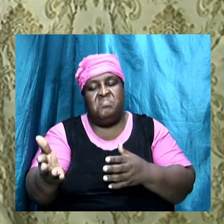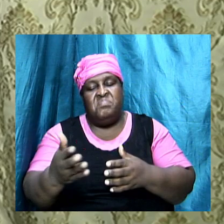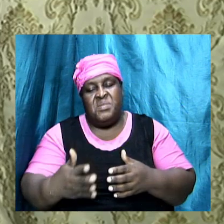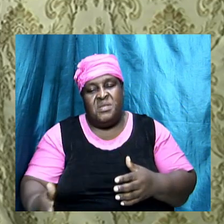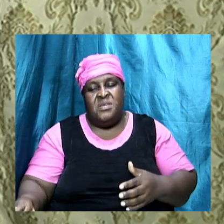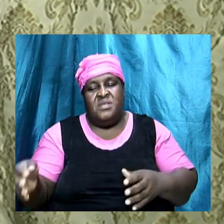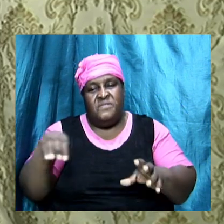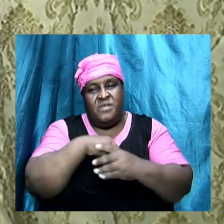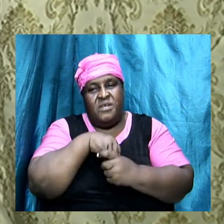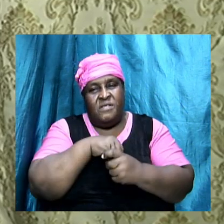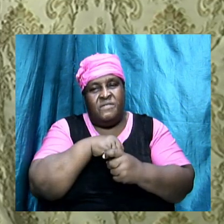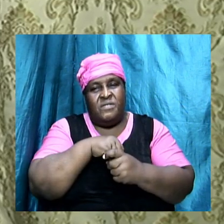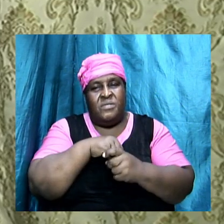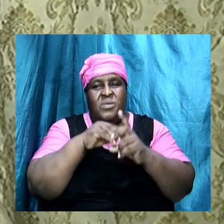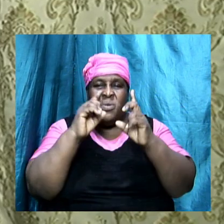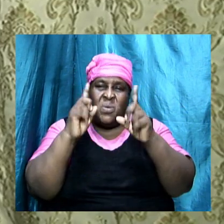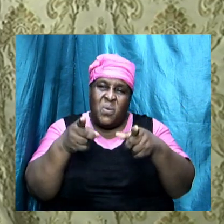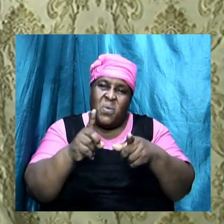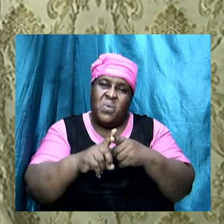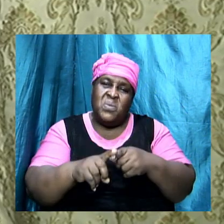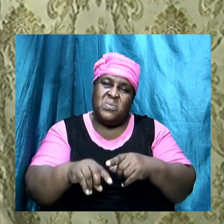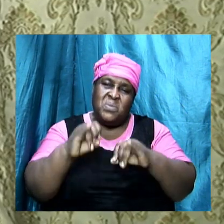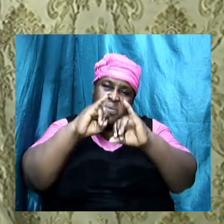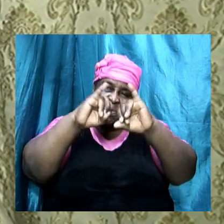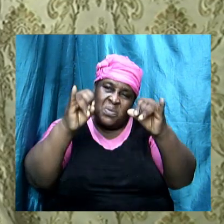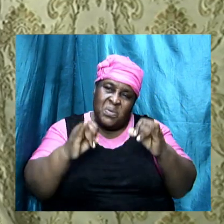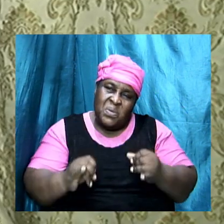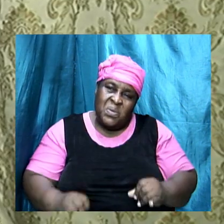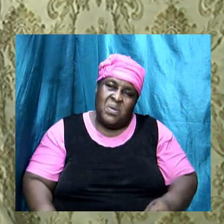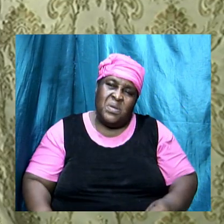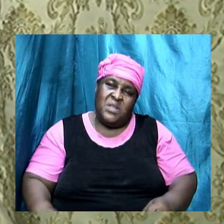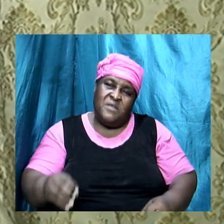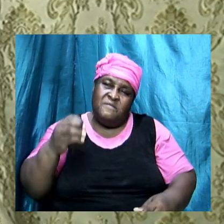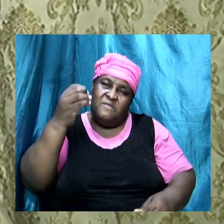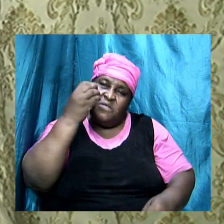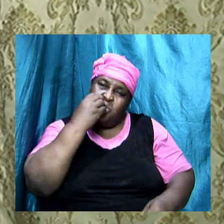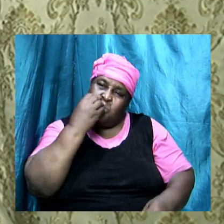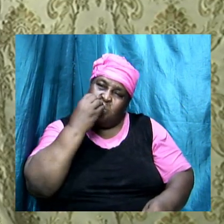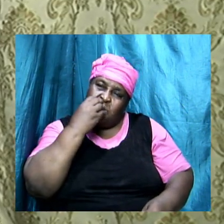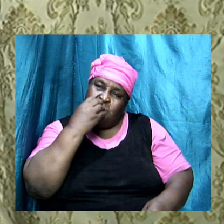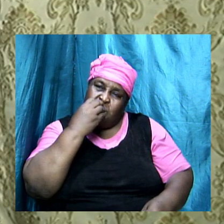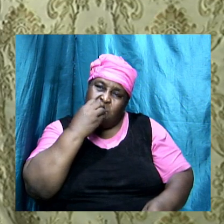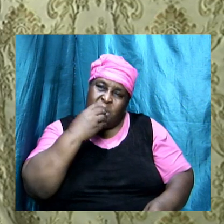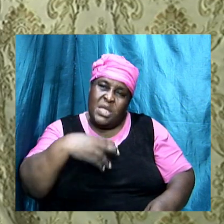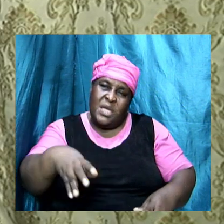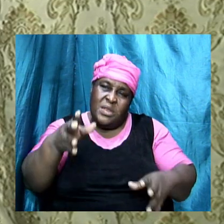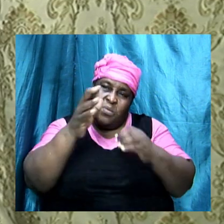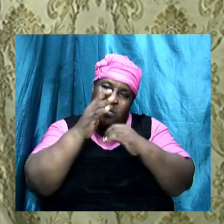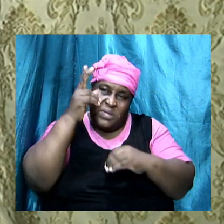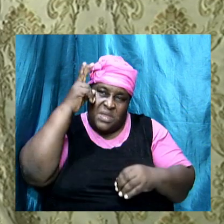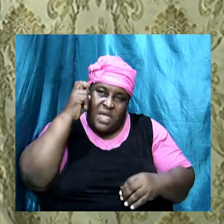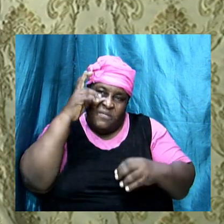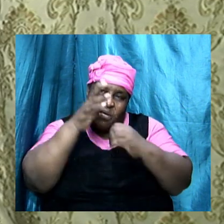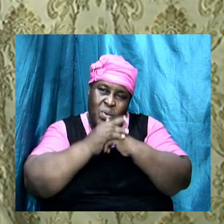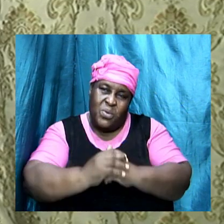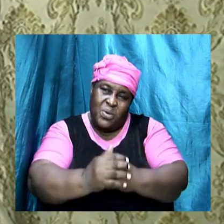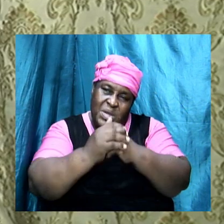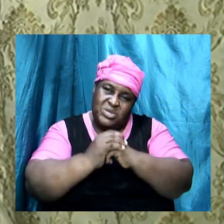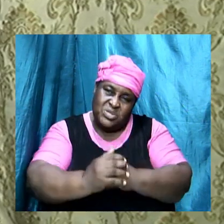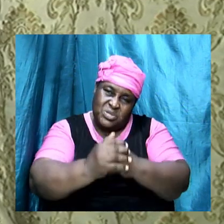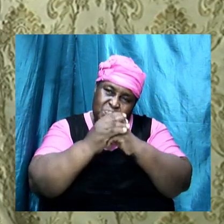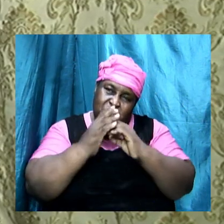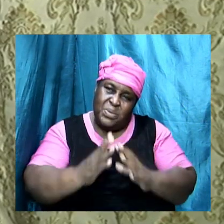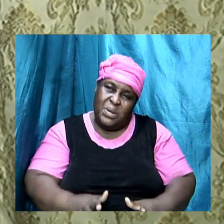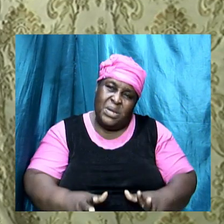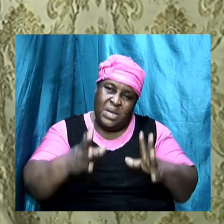they were going to these idols and these feasts and these pagan temples and they were teaching that